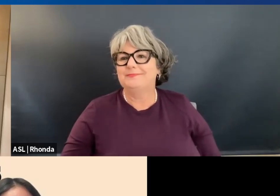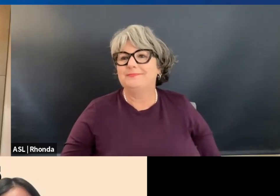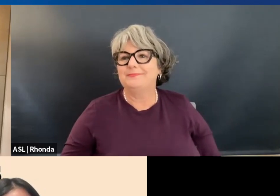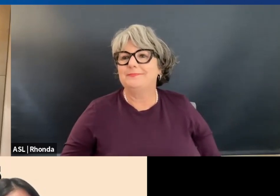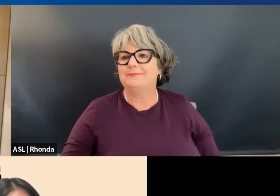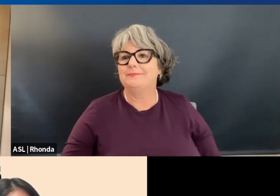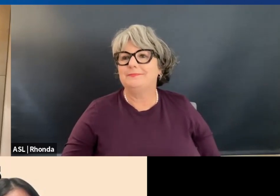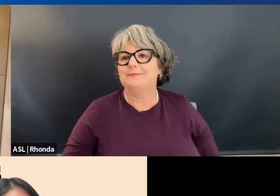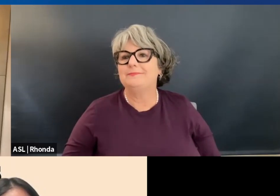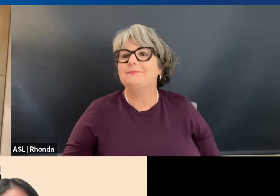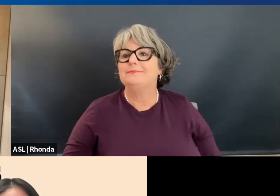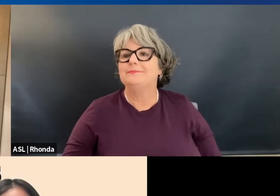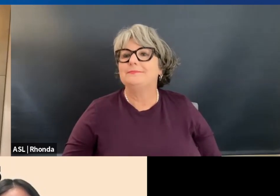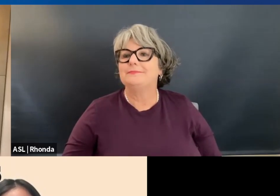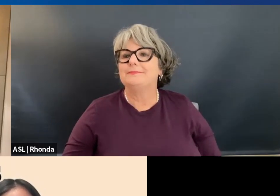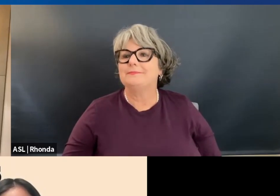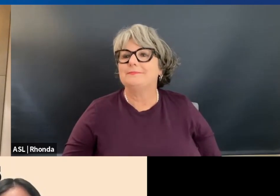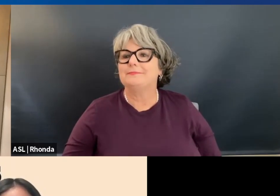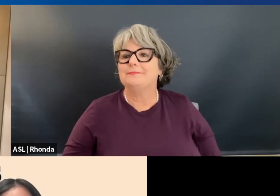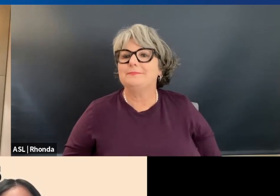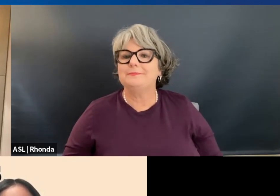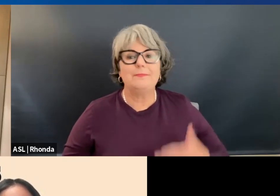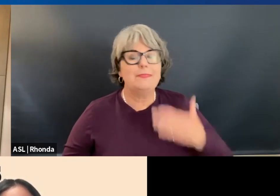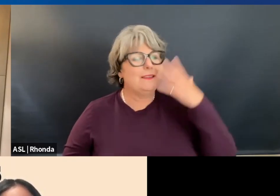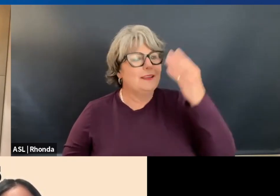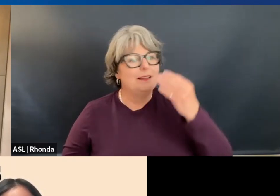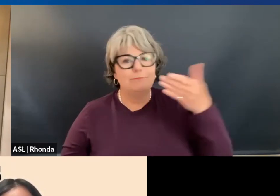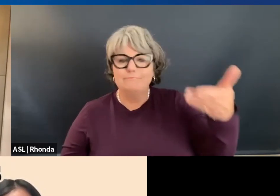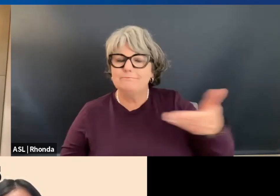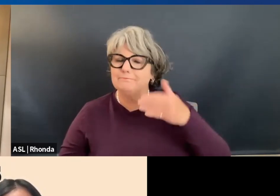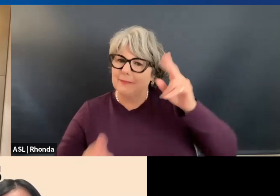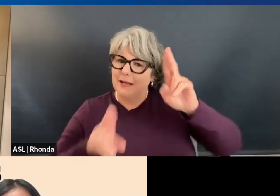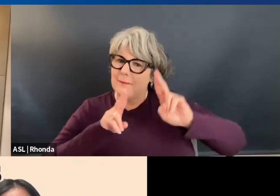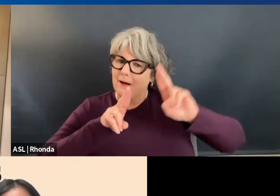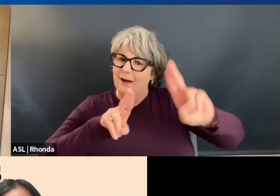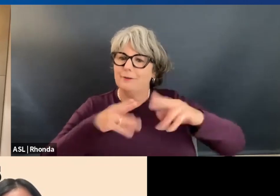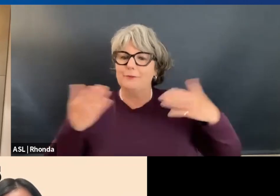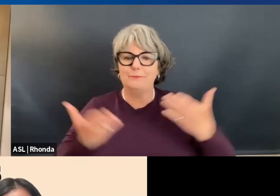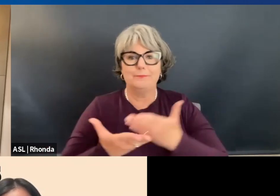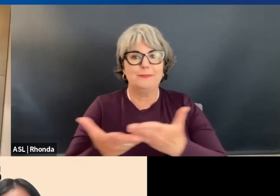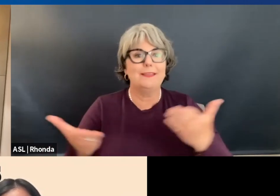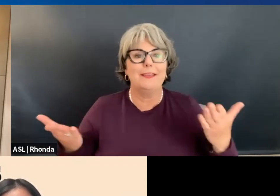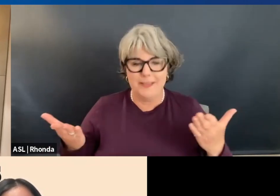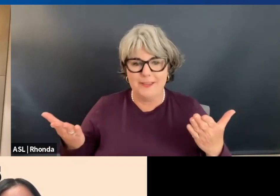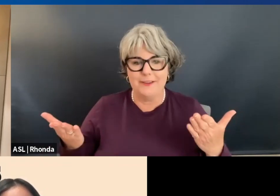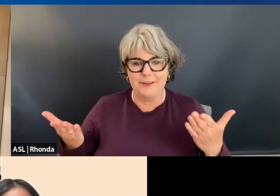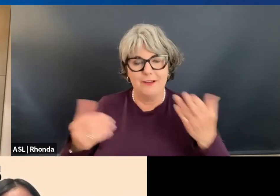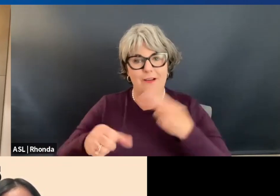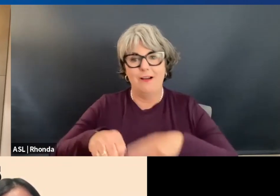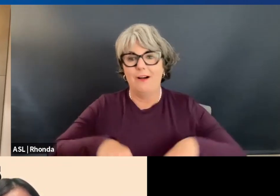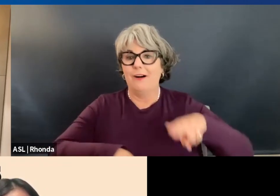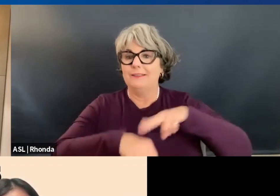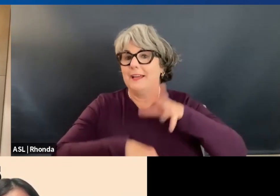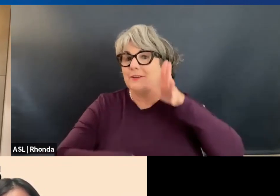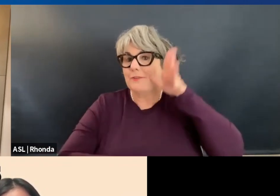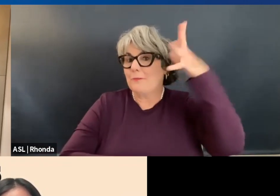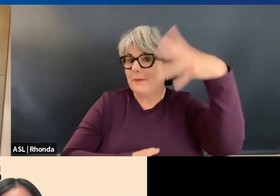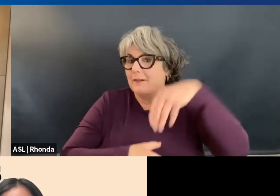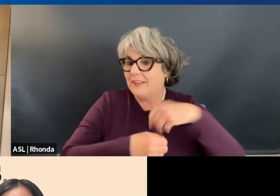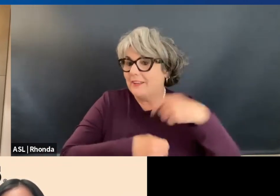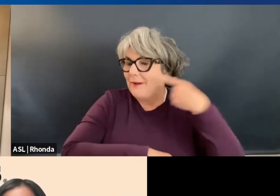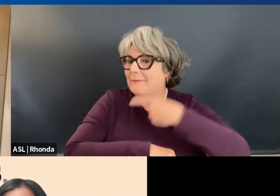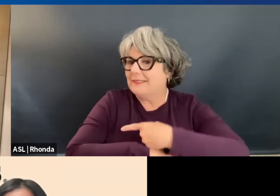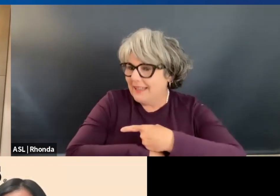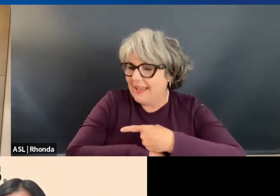Well, thank you for that lovely introduction. And I'm honored to be here today with you on National Parents Involvement